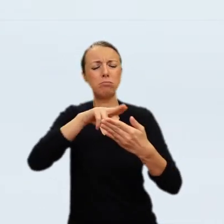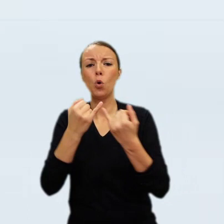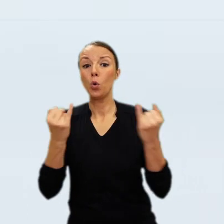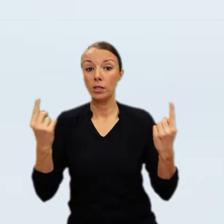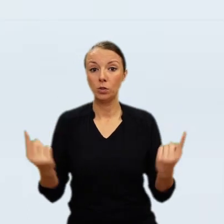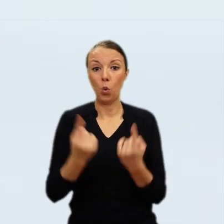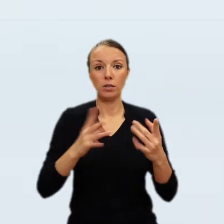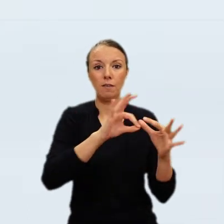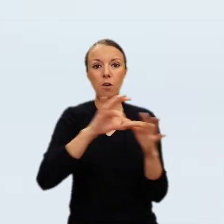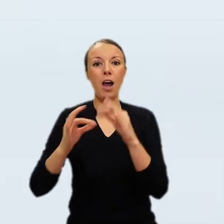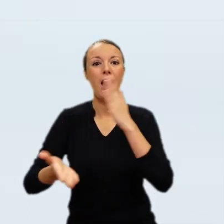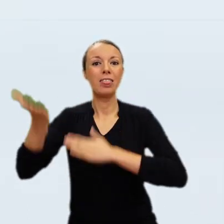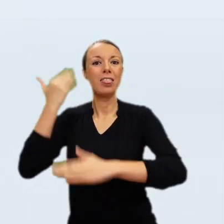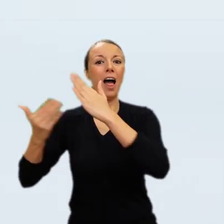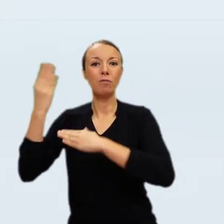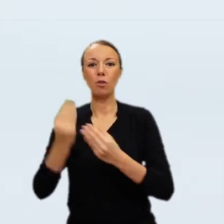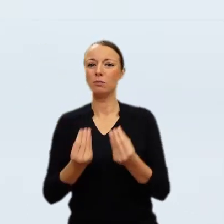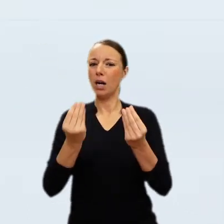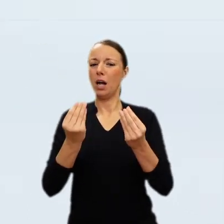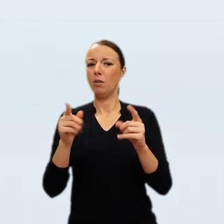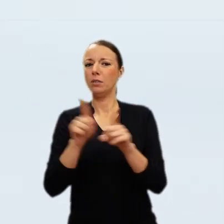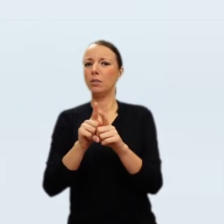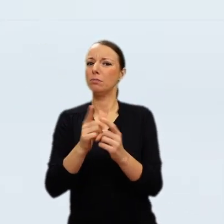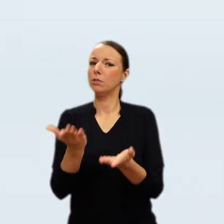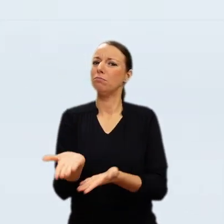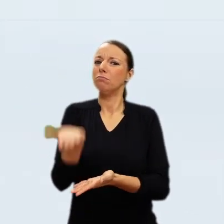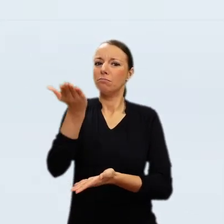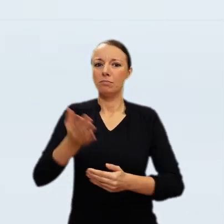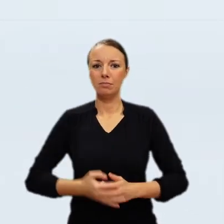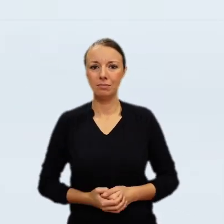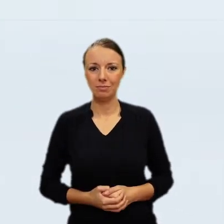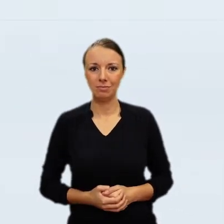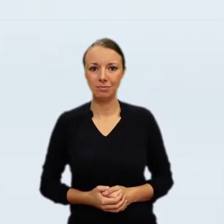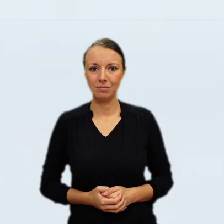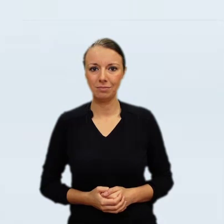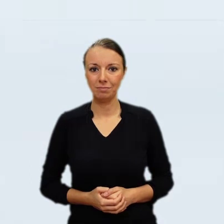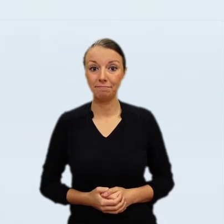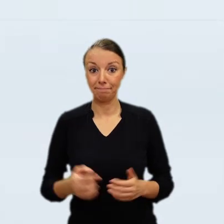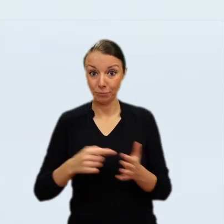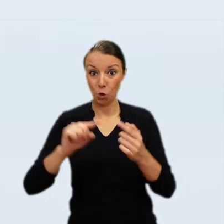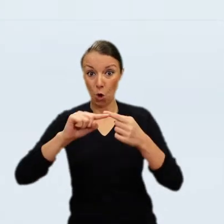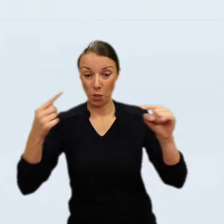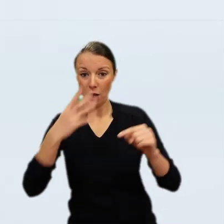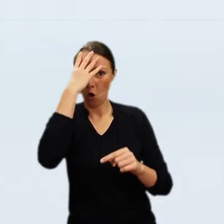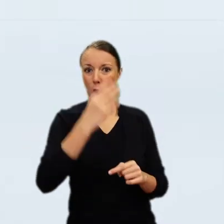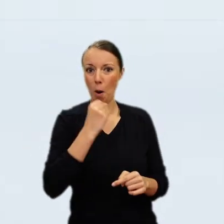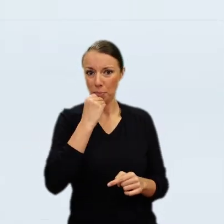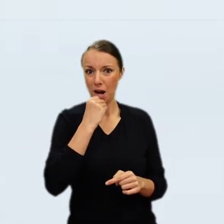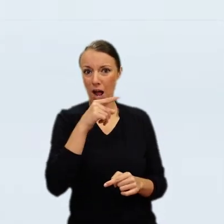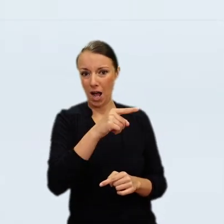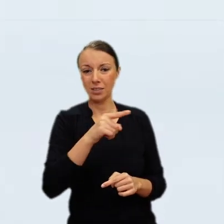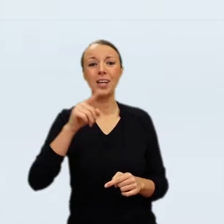owner, honest, country gentleman, unbusinesslike, very nervous, insists on selling picture from Chateau.